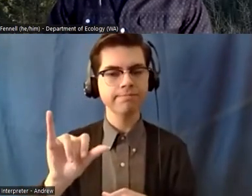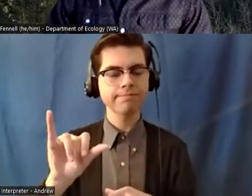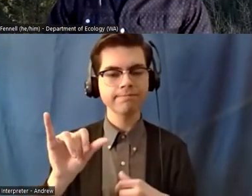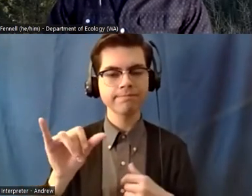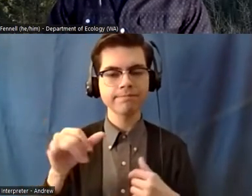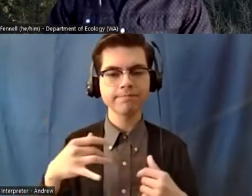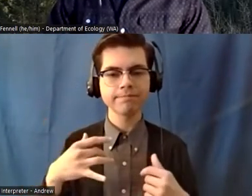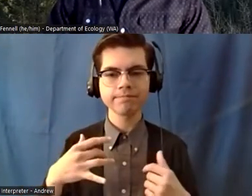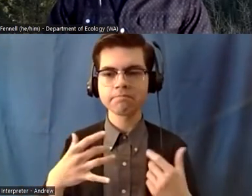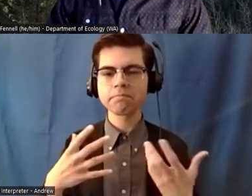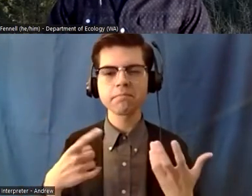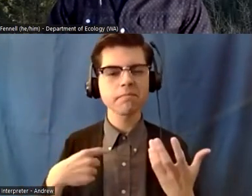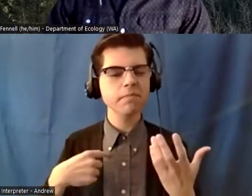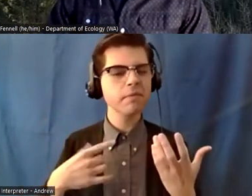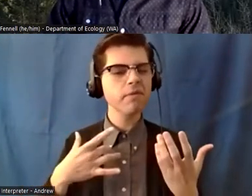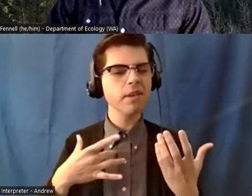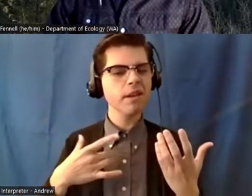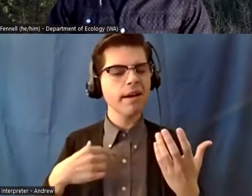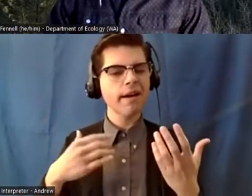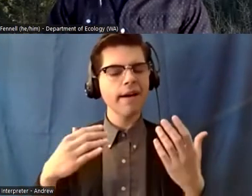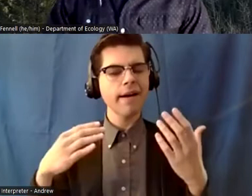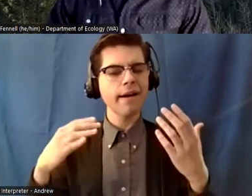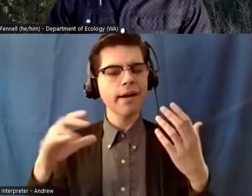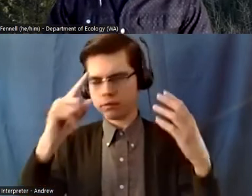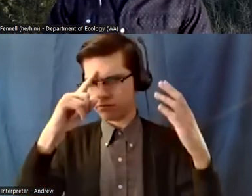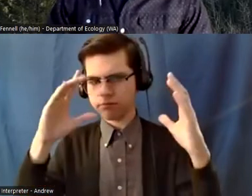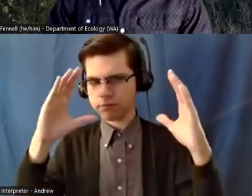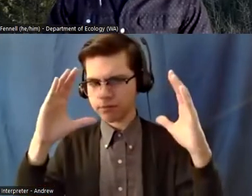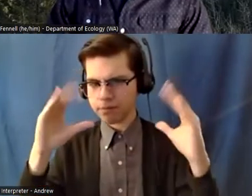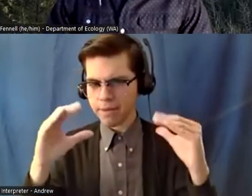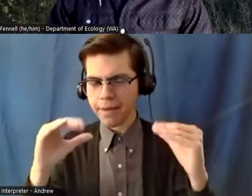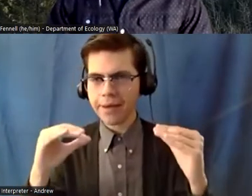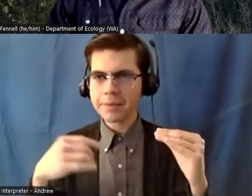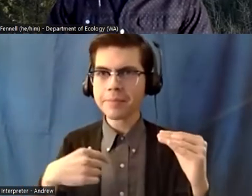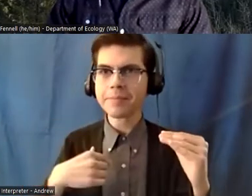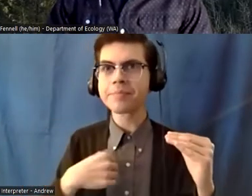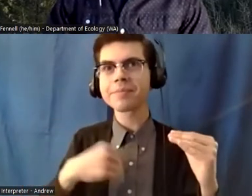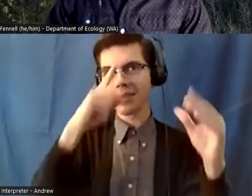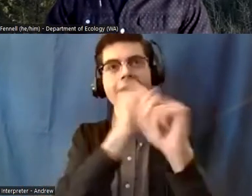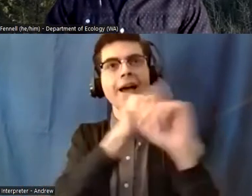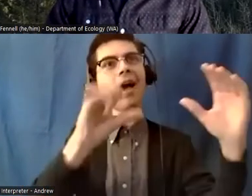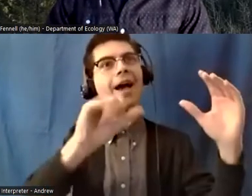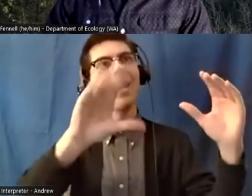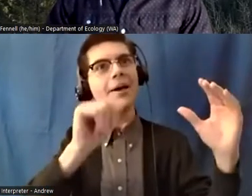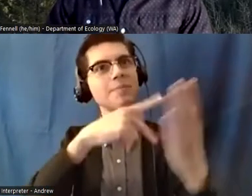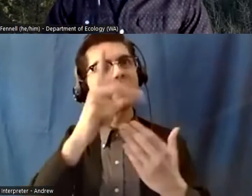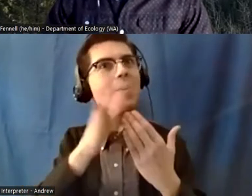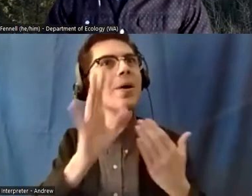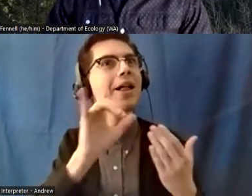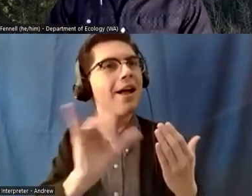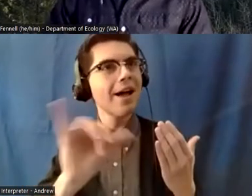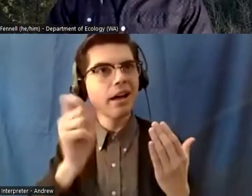other expectations for what i wanted my first sea program to be and i think i had some misgivings about